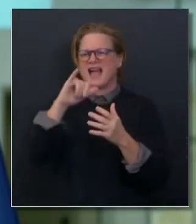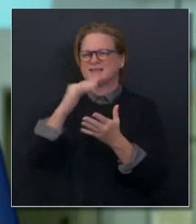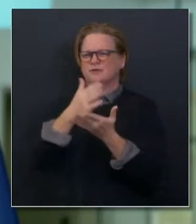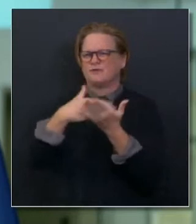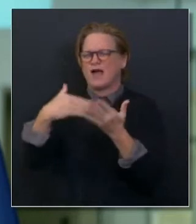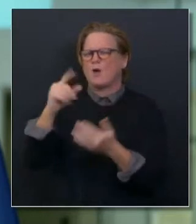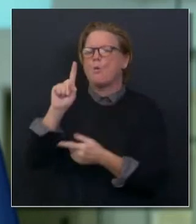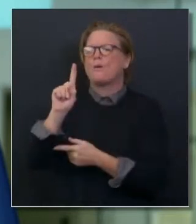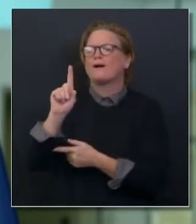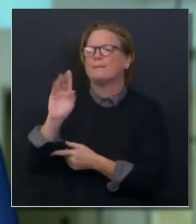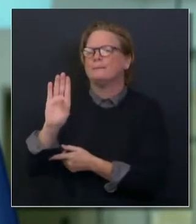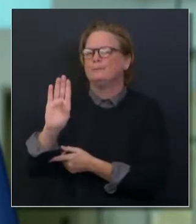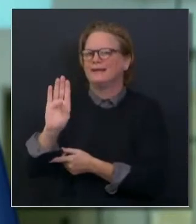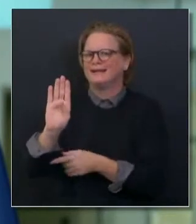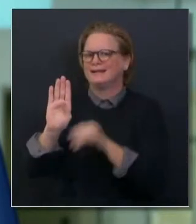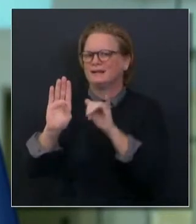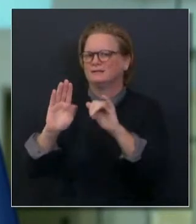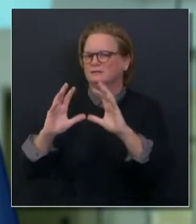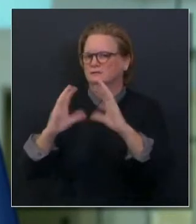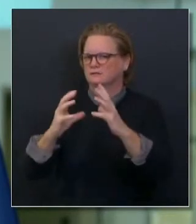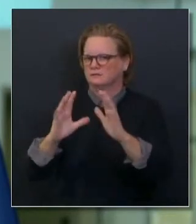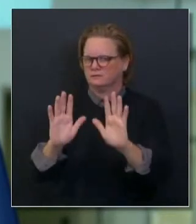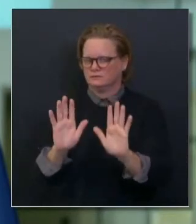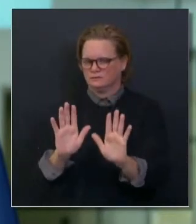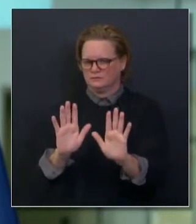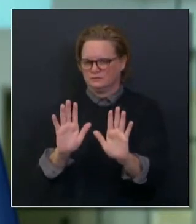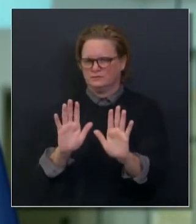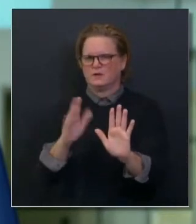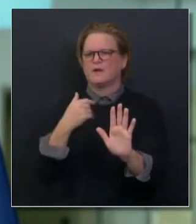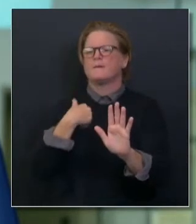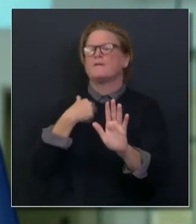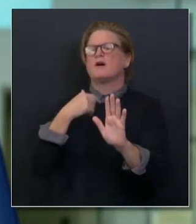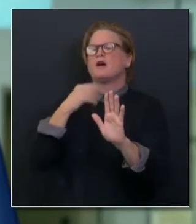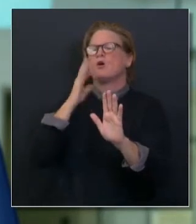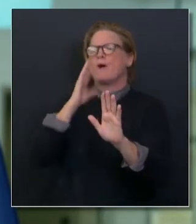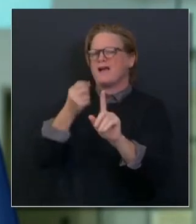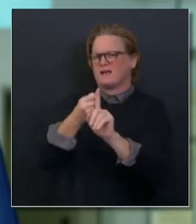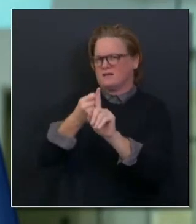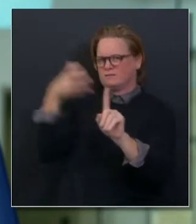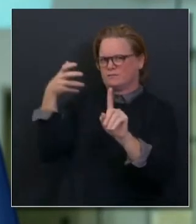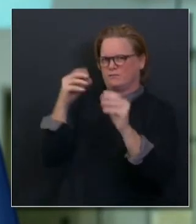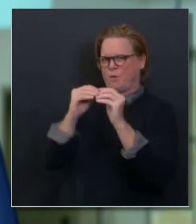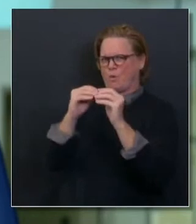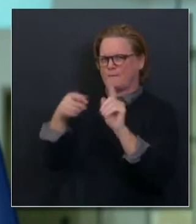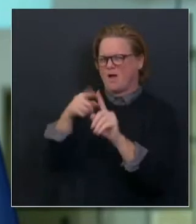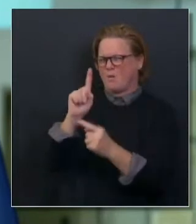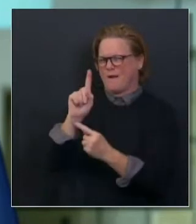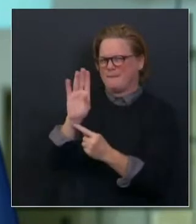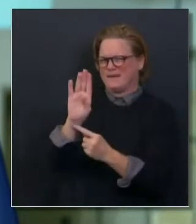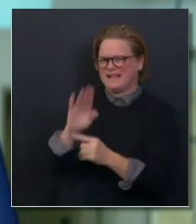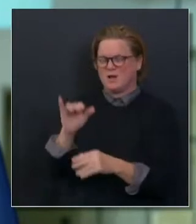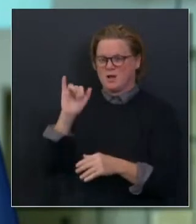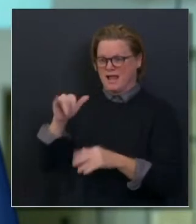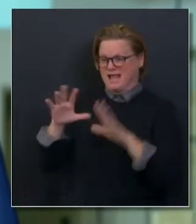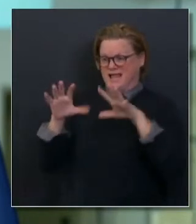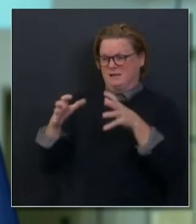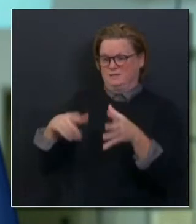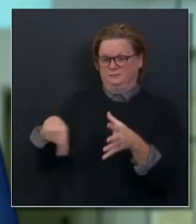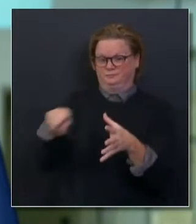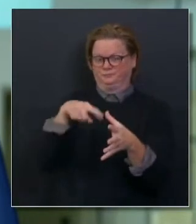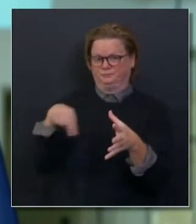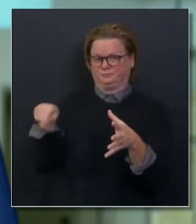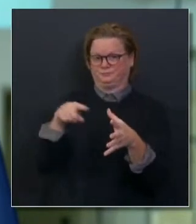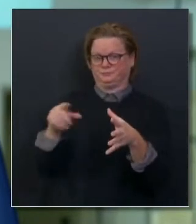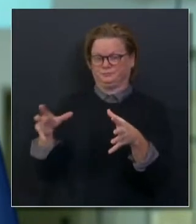again, I encourage folks to tune in tomorrow when the Guidelines Advisory Group goes to the Community Advisory Group with more